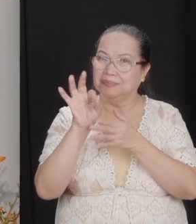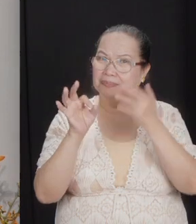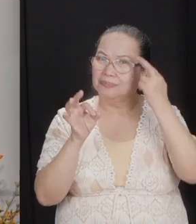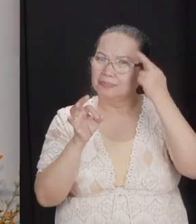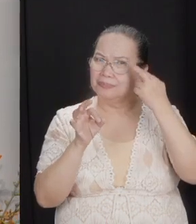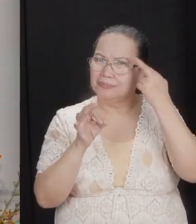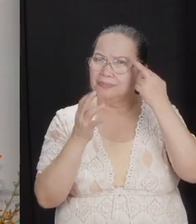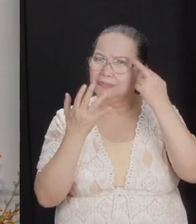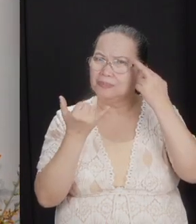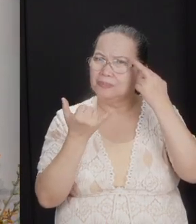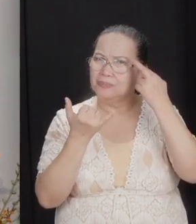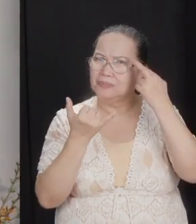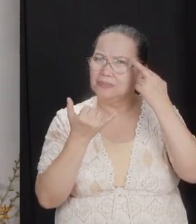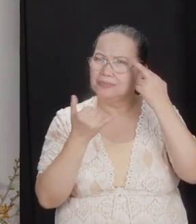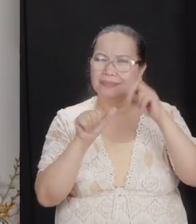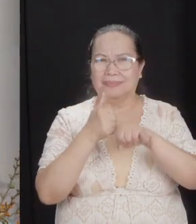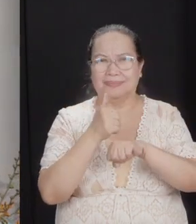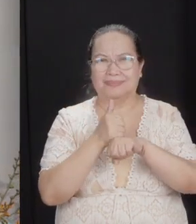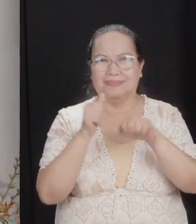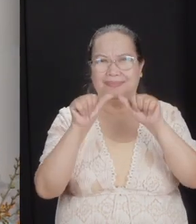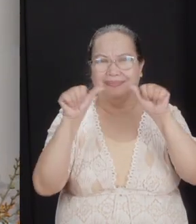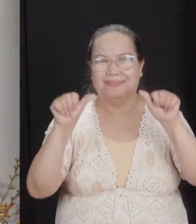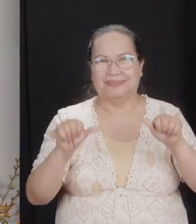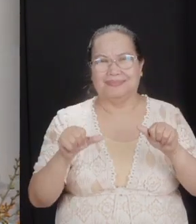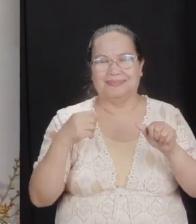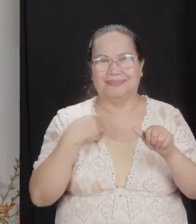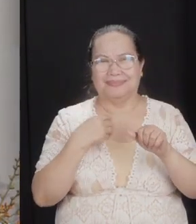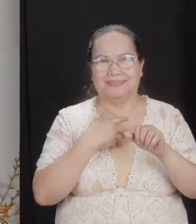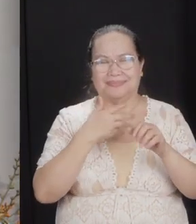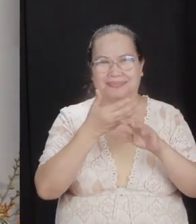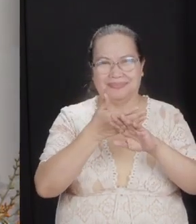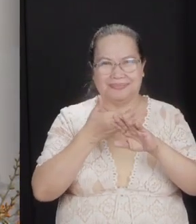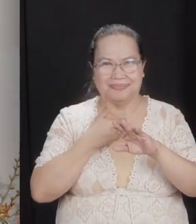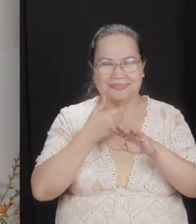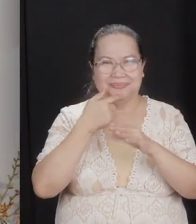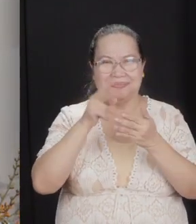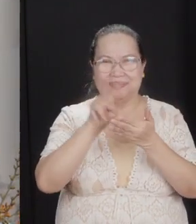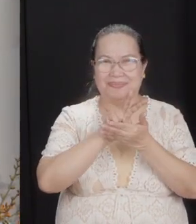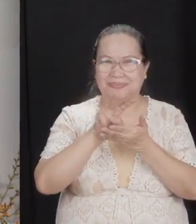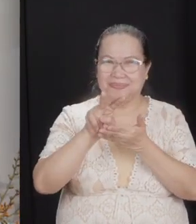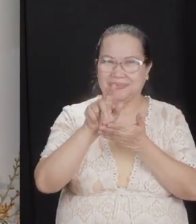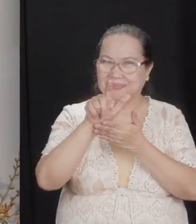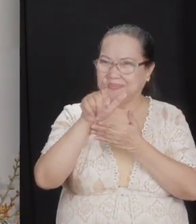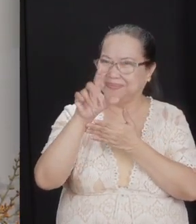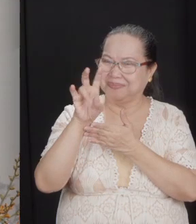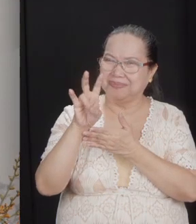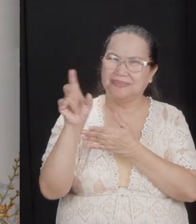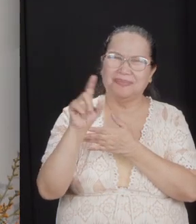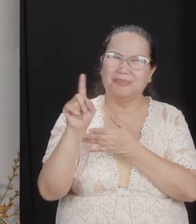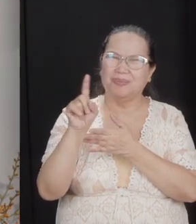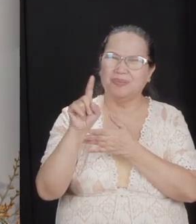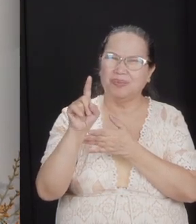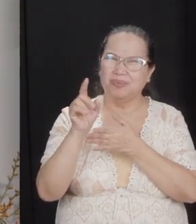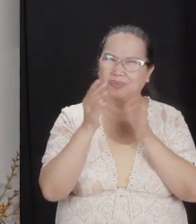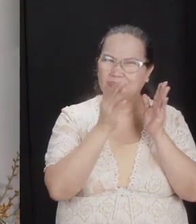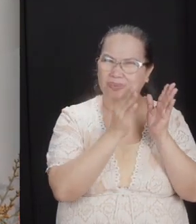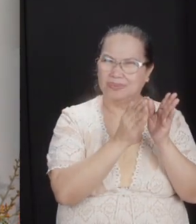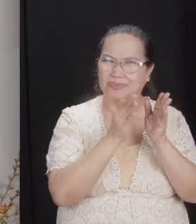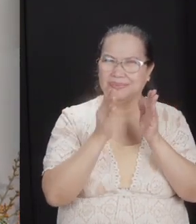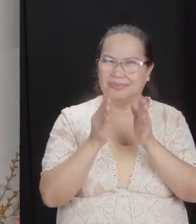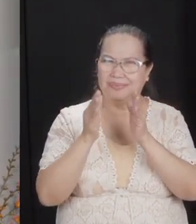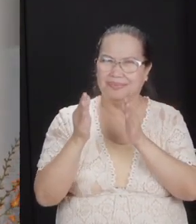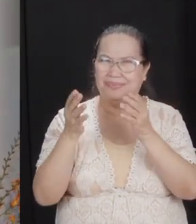for the altar. And before we go to verse 27, I'd like to bring you to the narrative. What's the sequence of events?